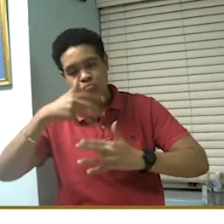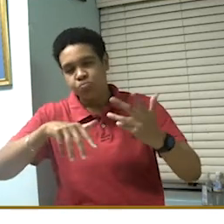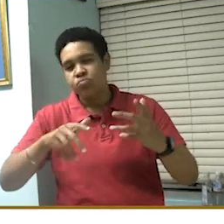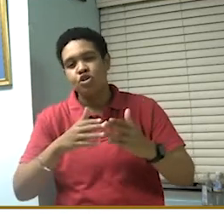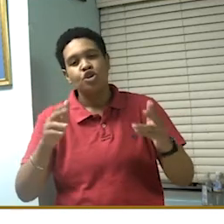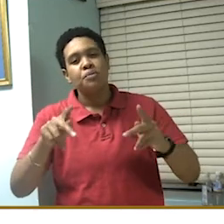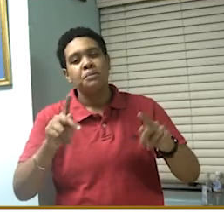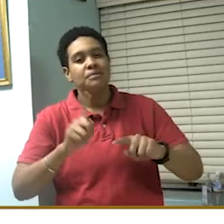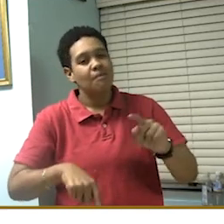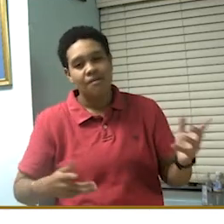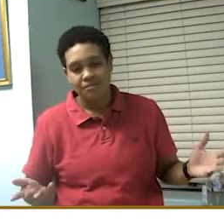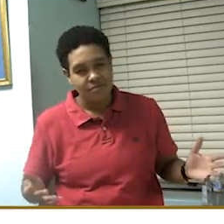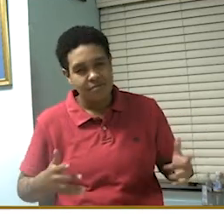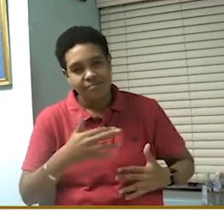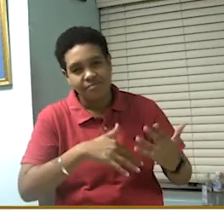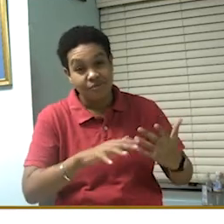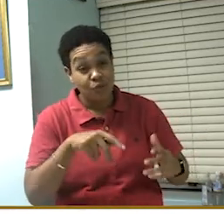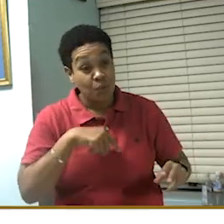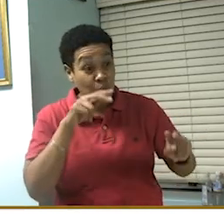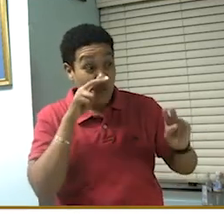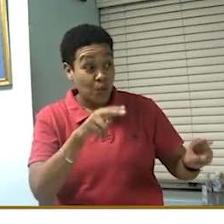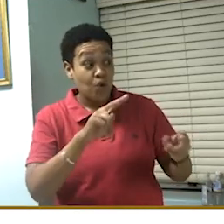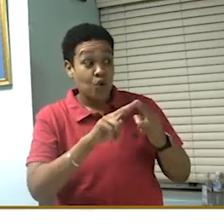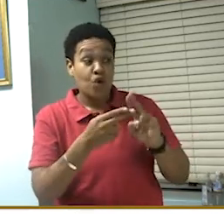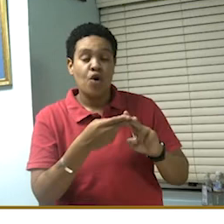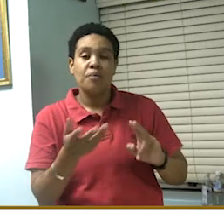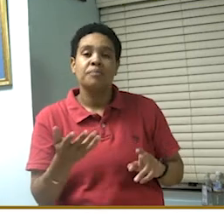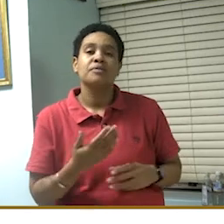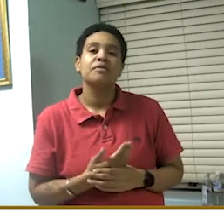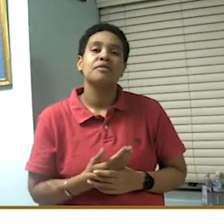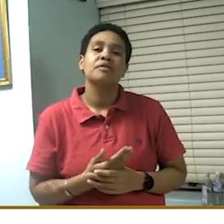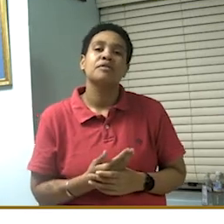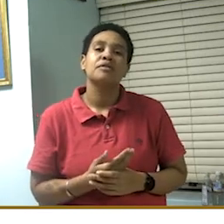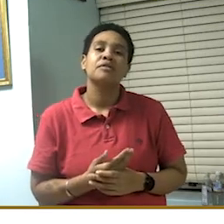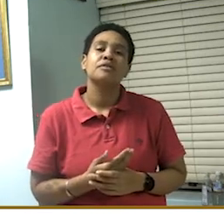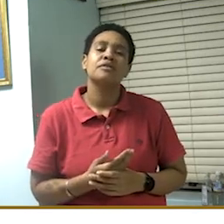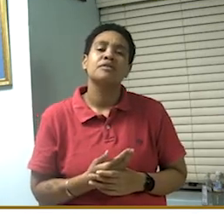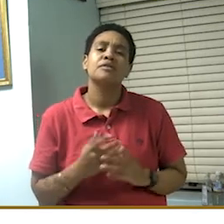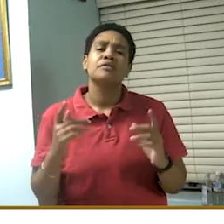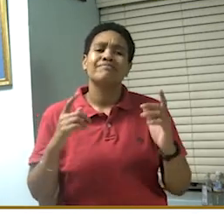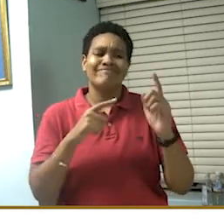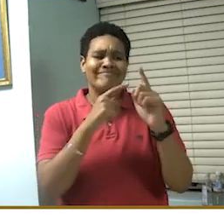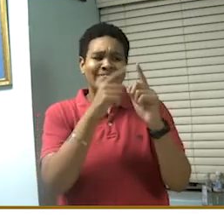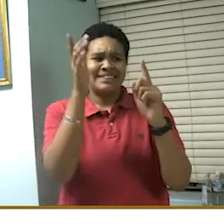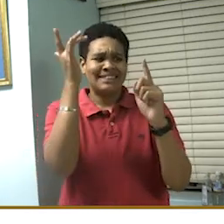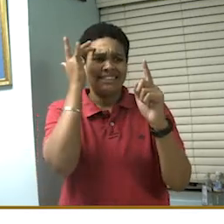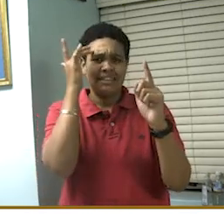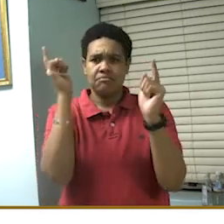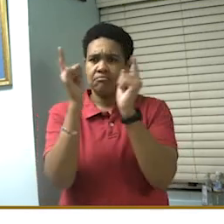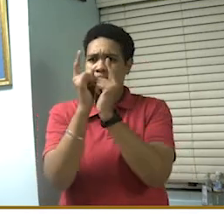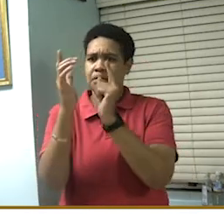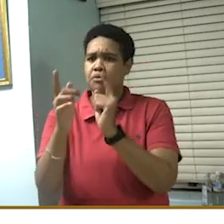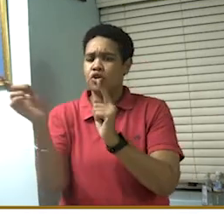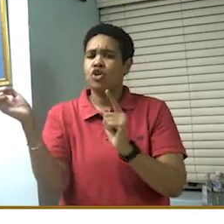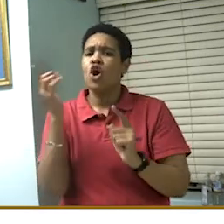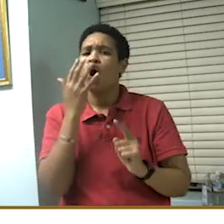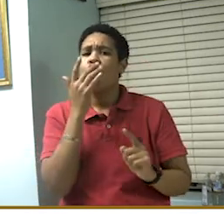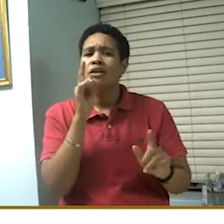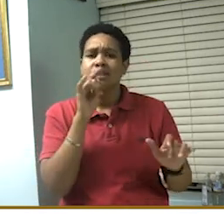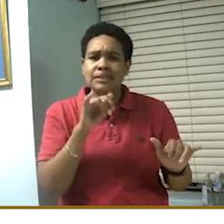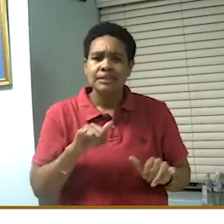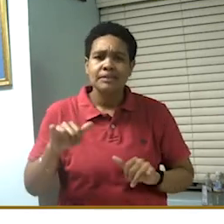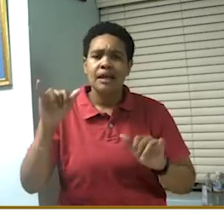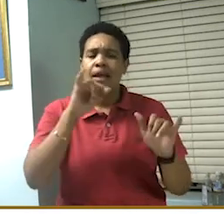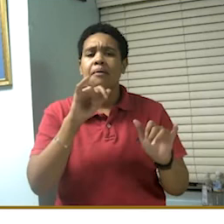So, when we look at those cases that were contacts, the colors that are similar